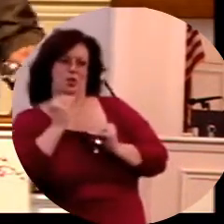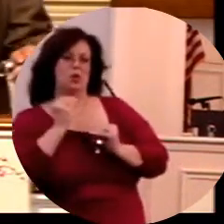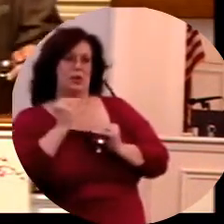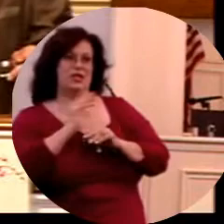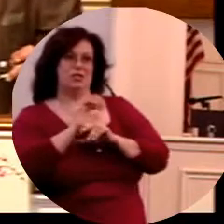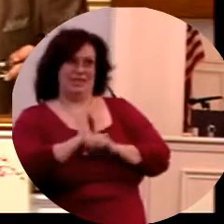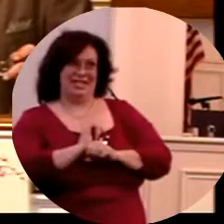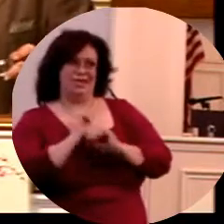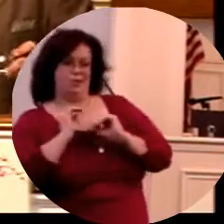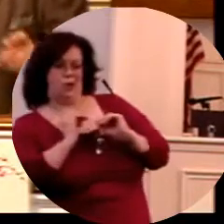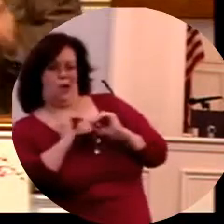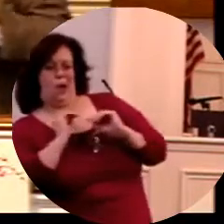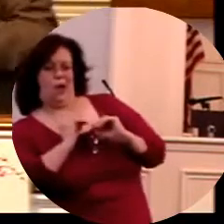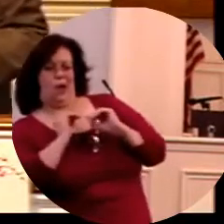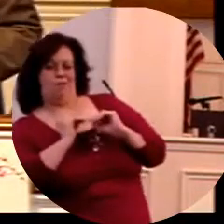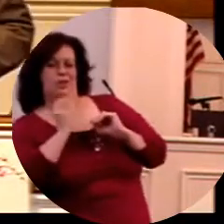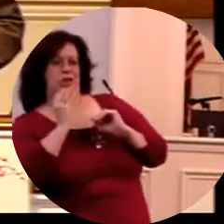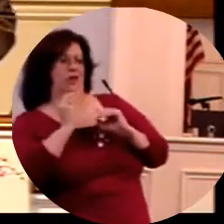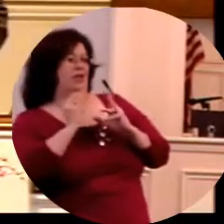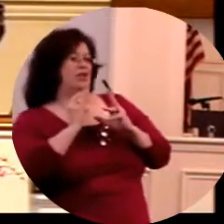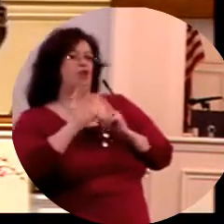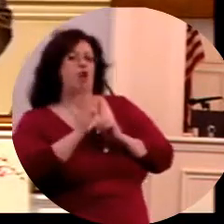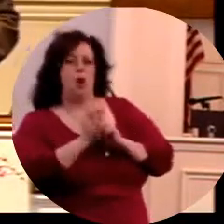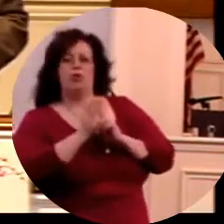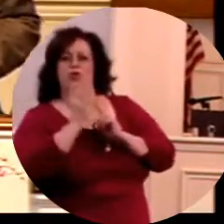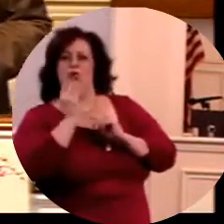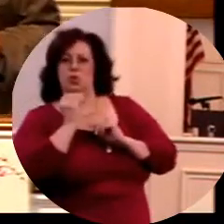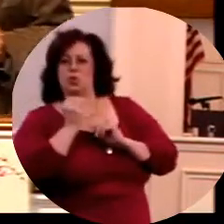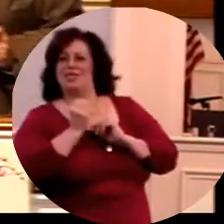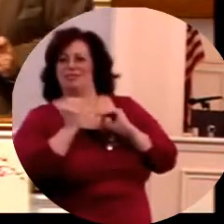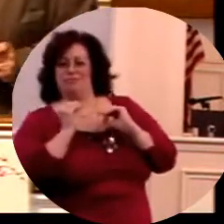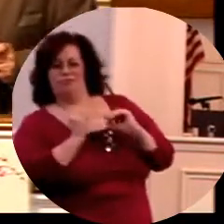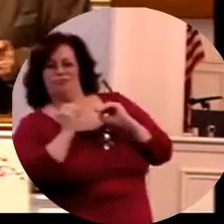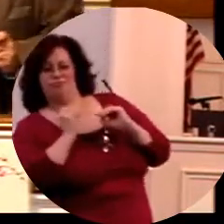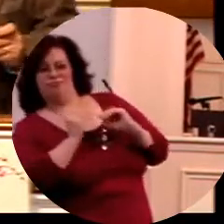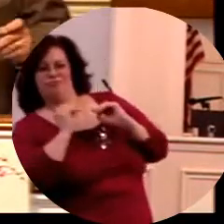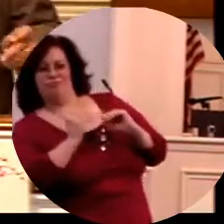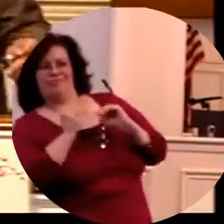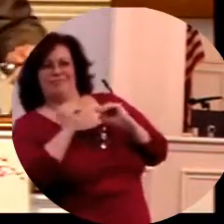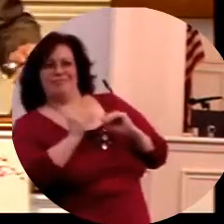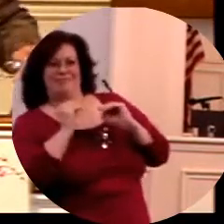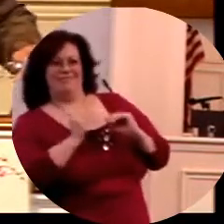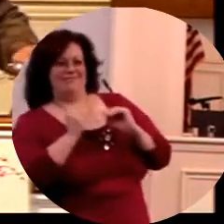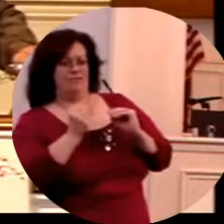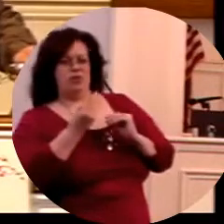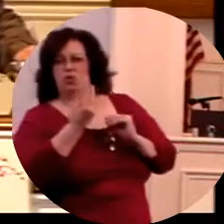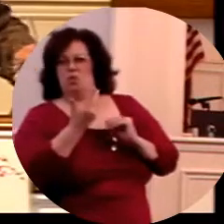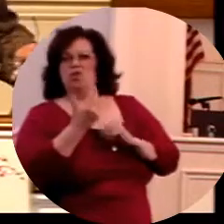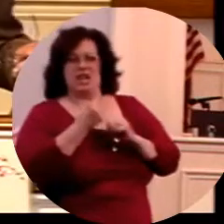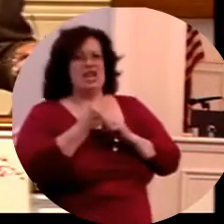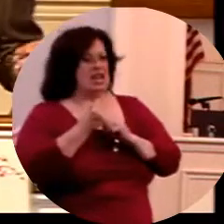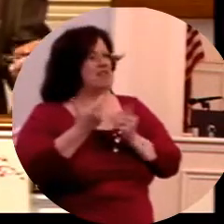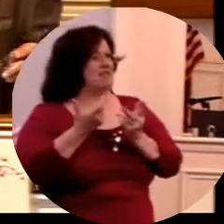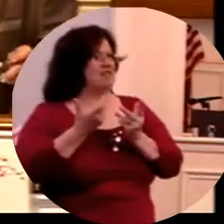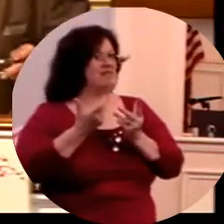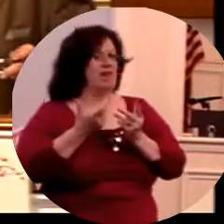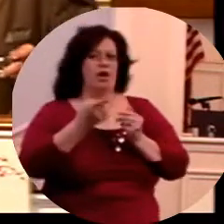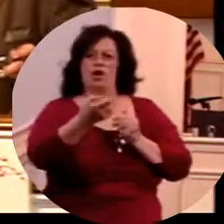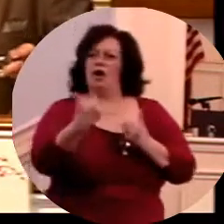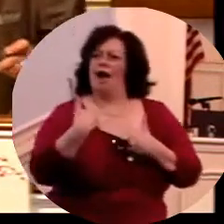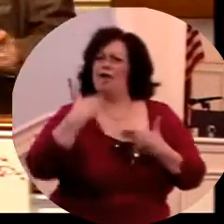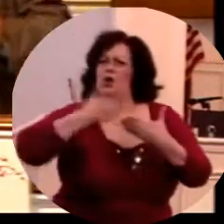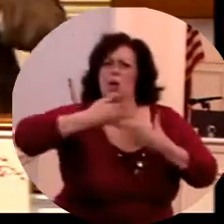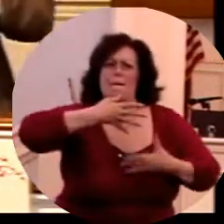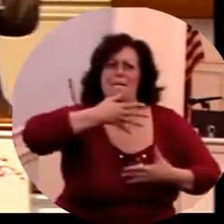And it had a tremendous impact upon his life. If you today have a godly mother, a mother that taught you about Jesus